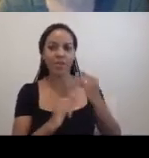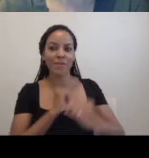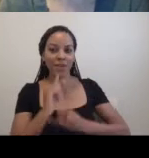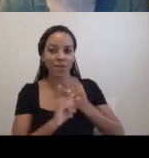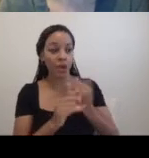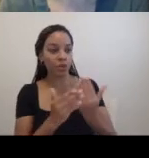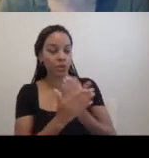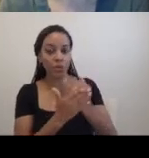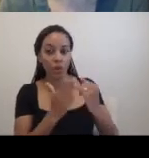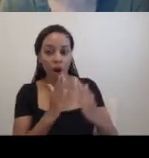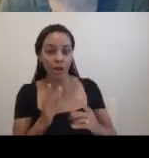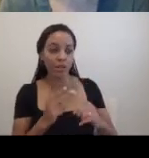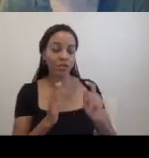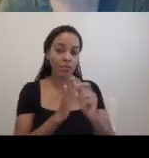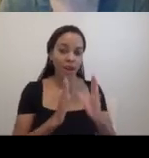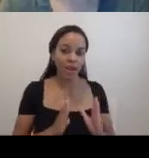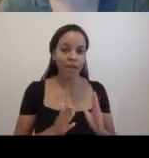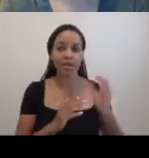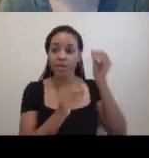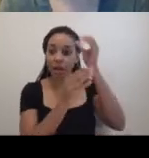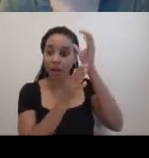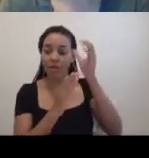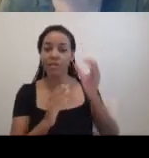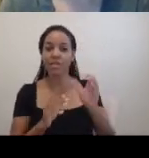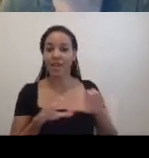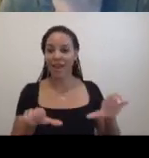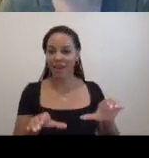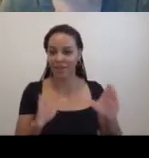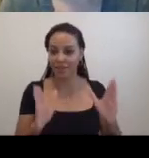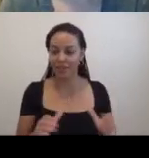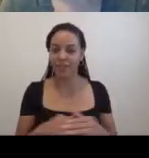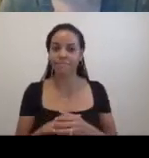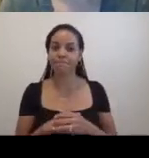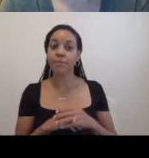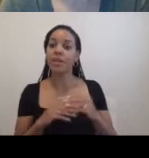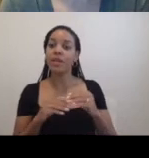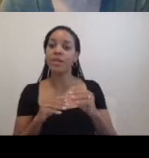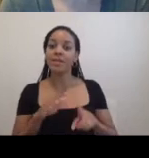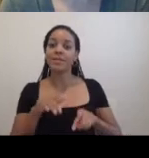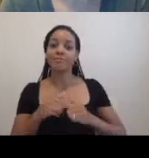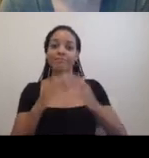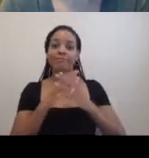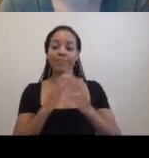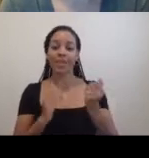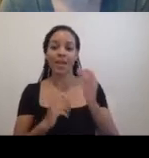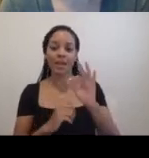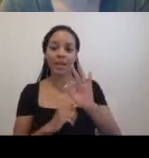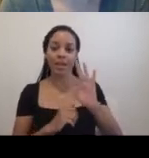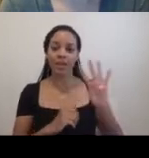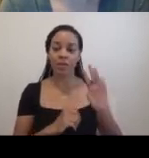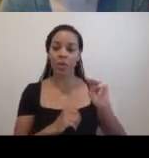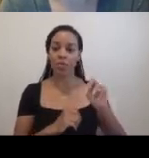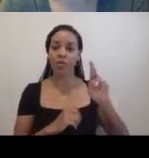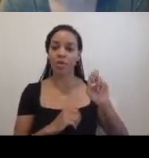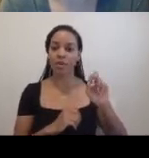artists, writers, scholars, and activists. Launched in 1994, cultural critic and curator Maurice Berger was its